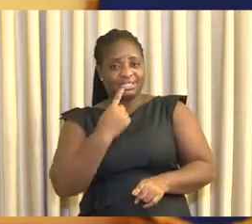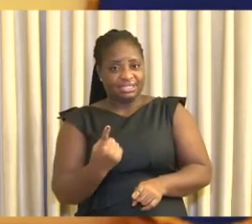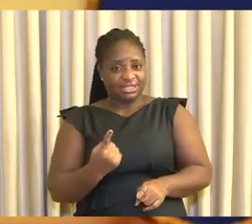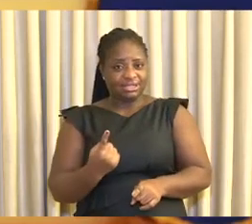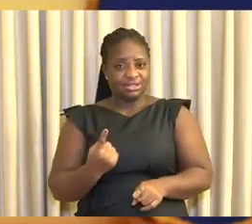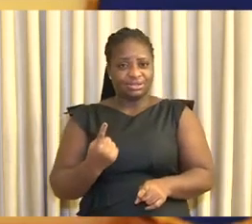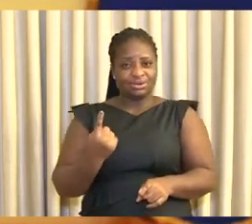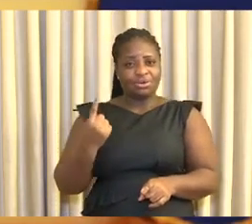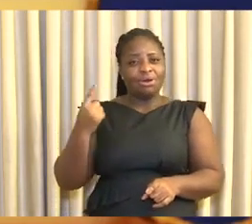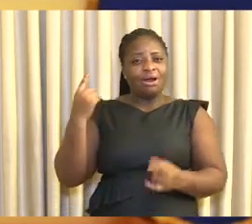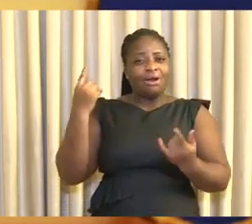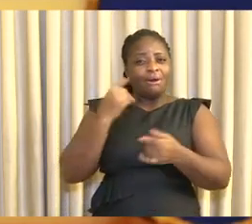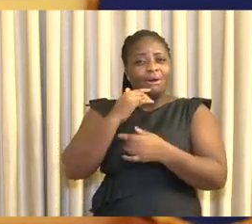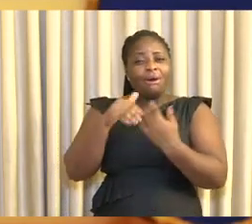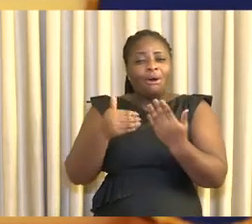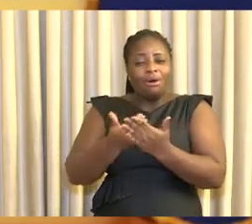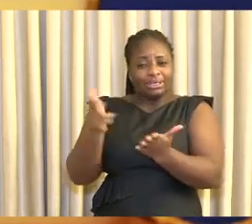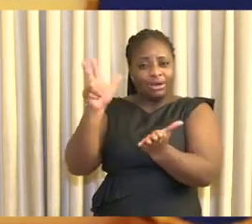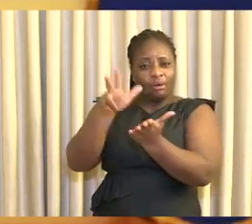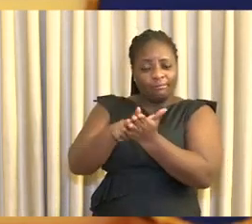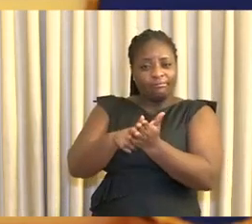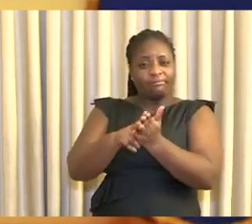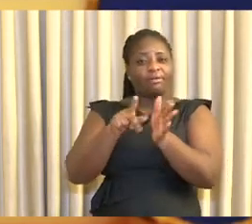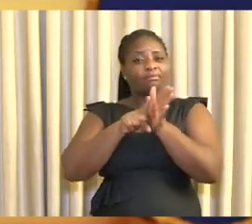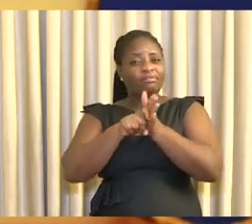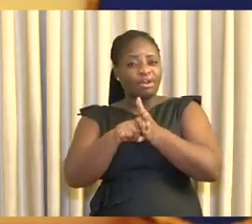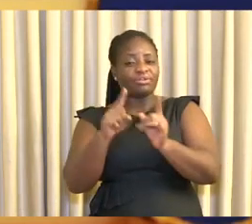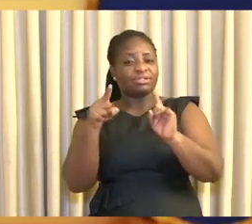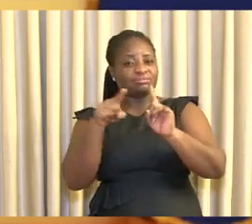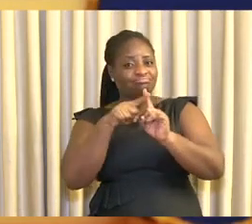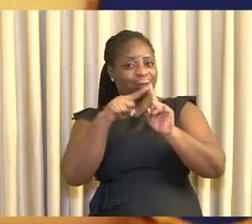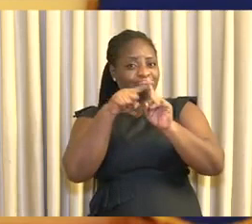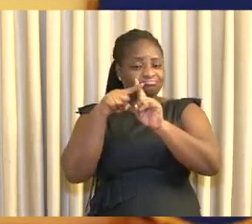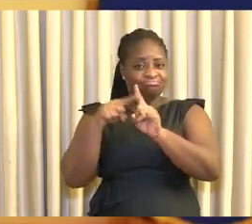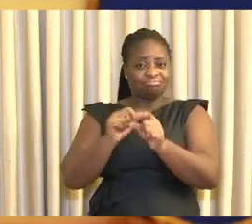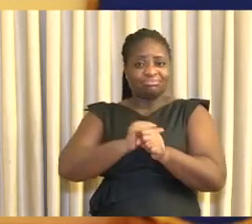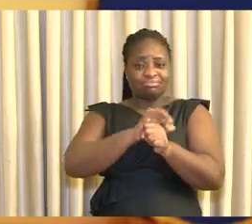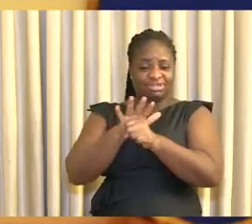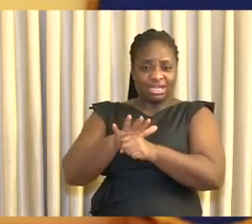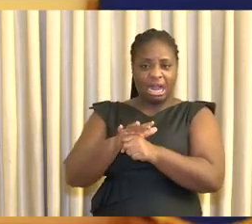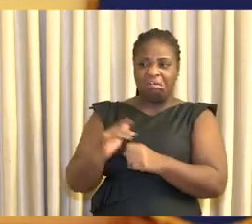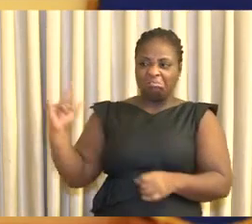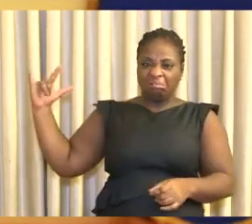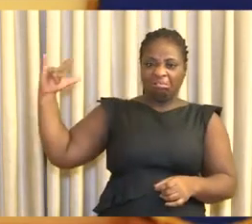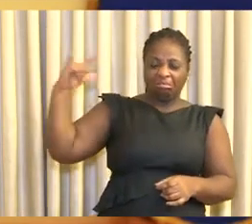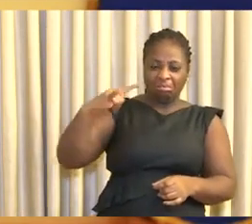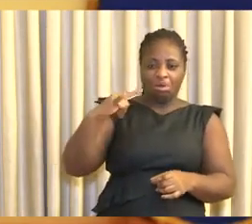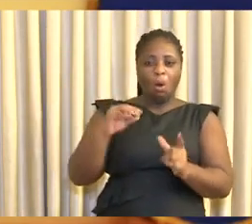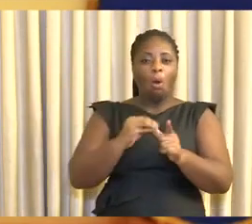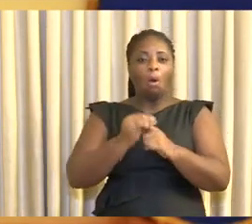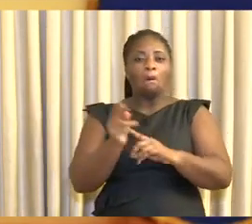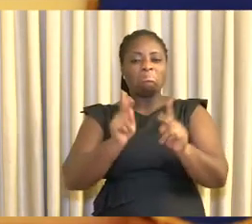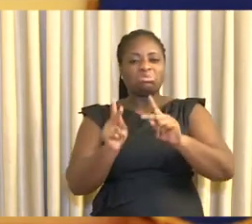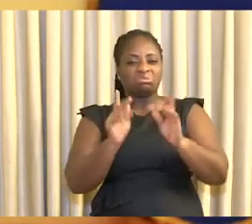the overwhelming majority of confirmed cases have come from travelers or from people who have come into contact with travelers.